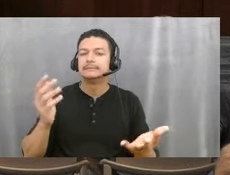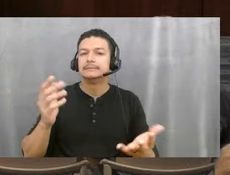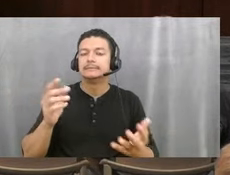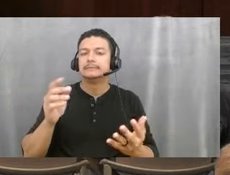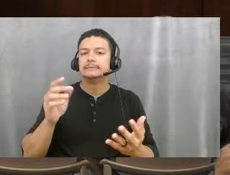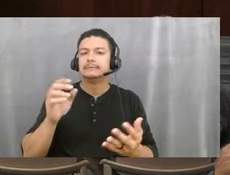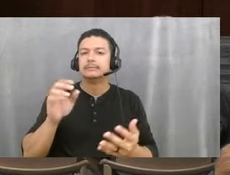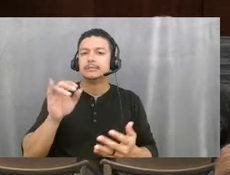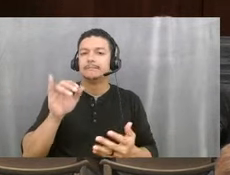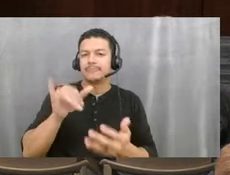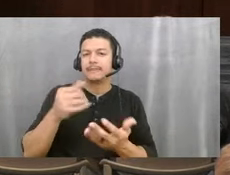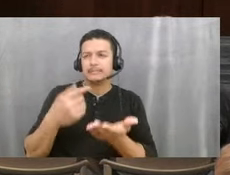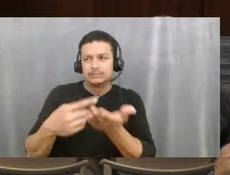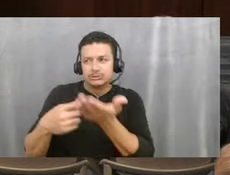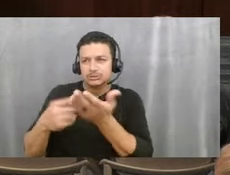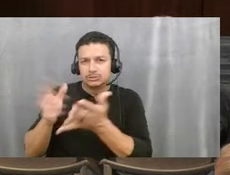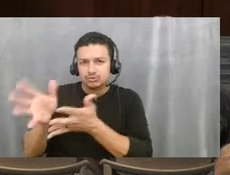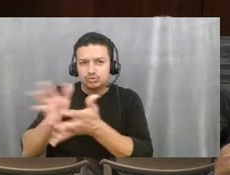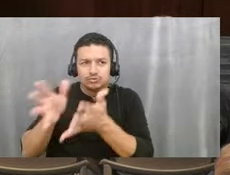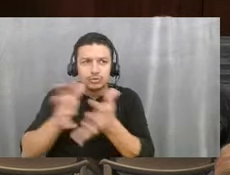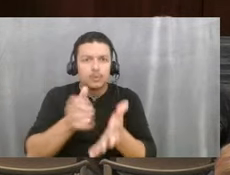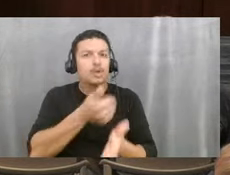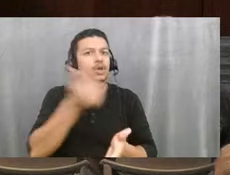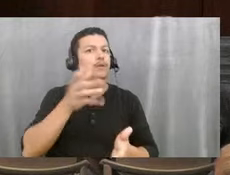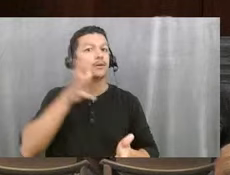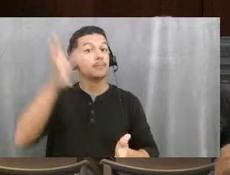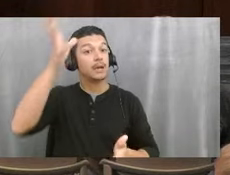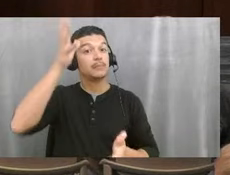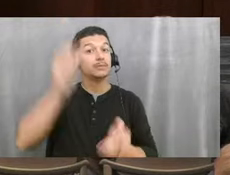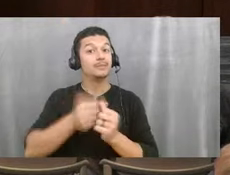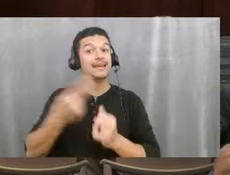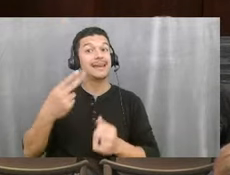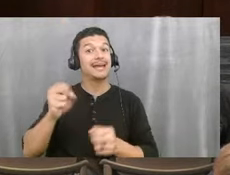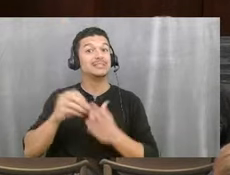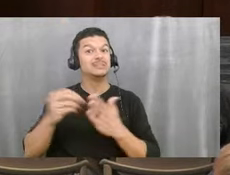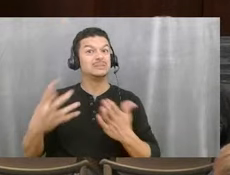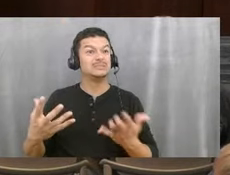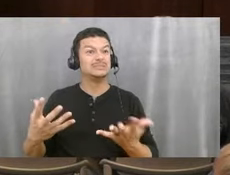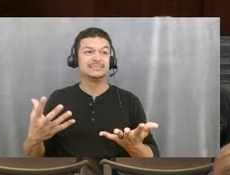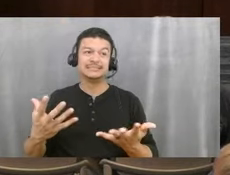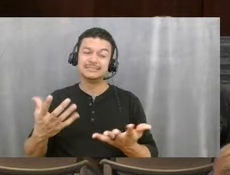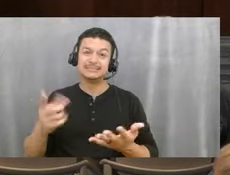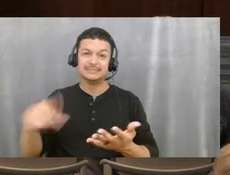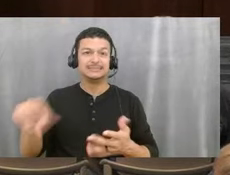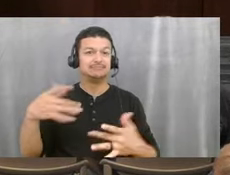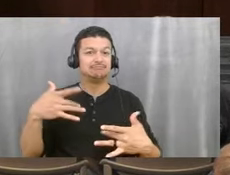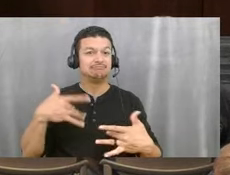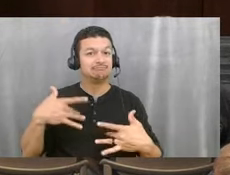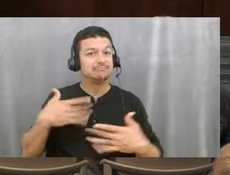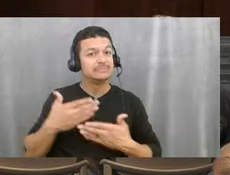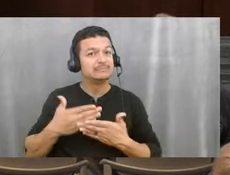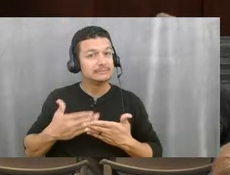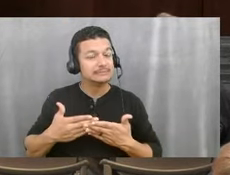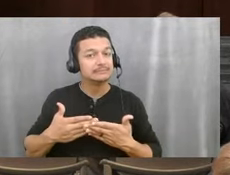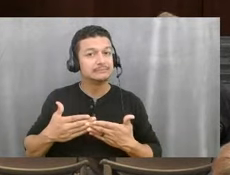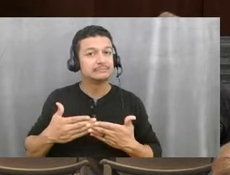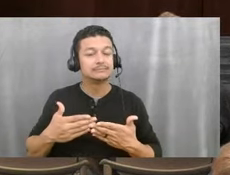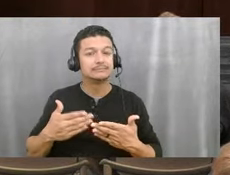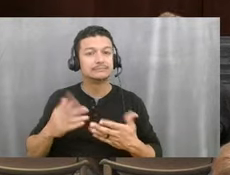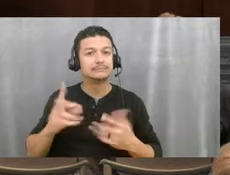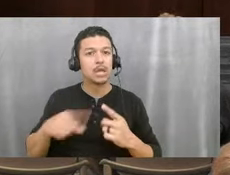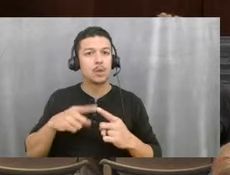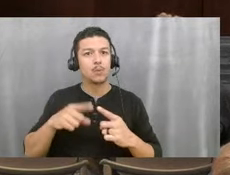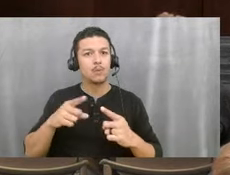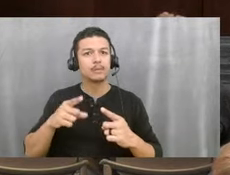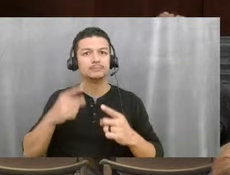in talking to other parents, you know, with high school students, I mean, those are some of the concerns that I had when this came out was